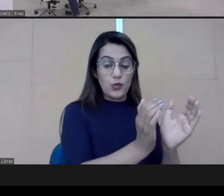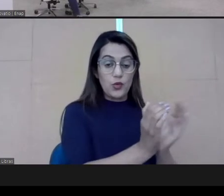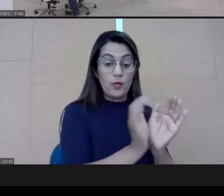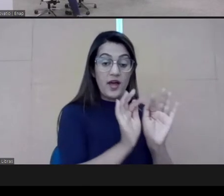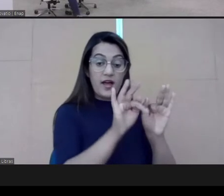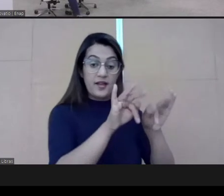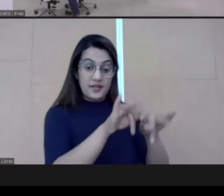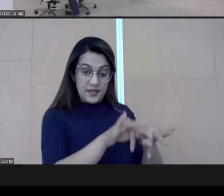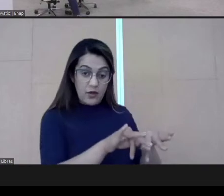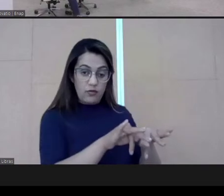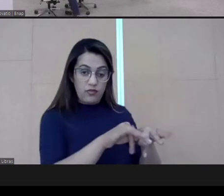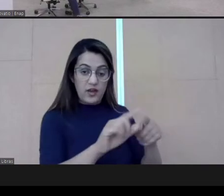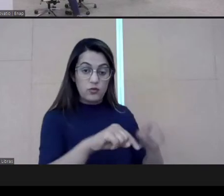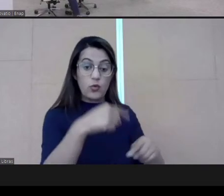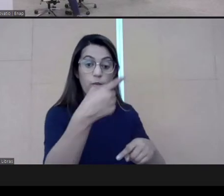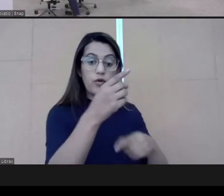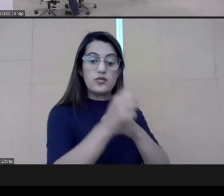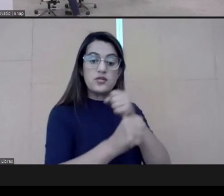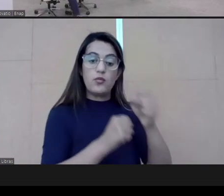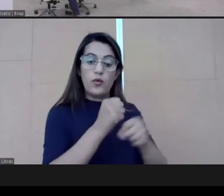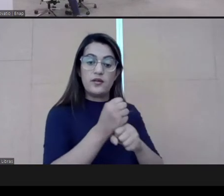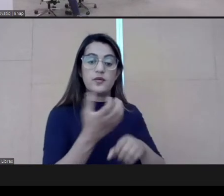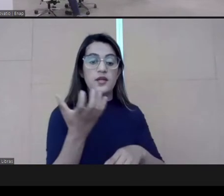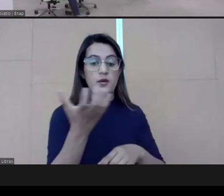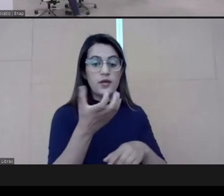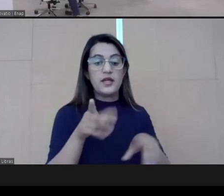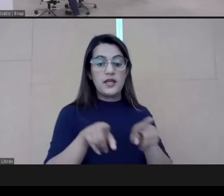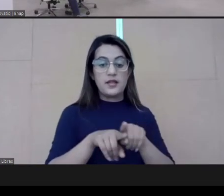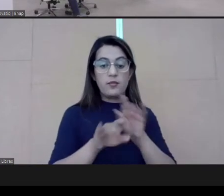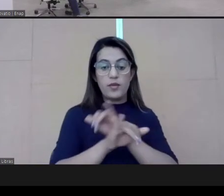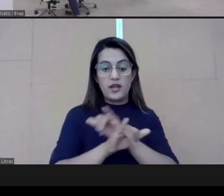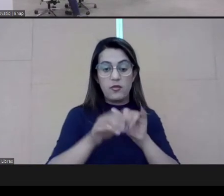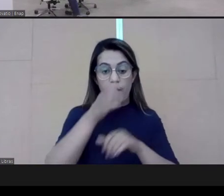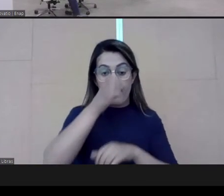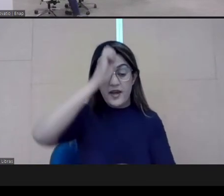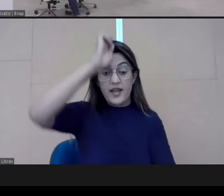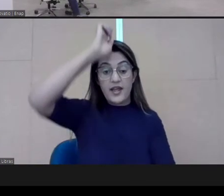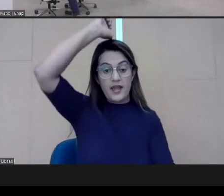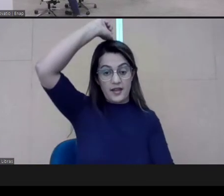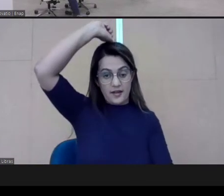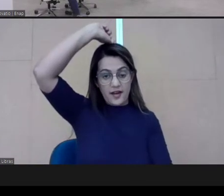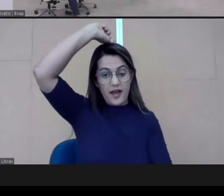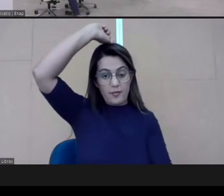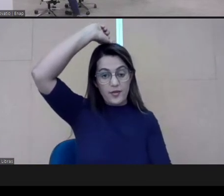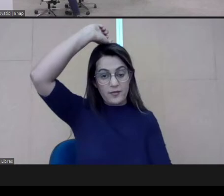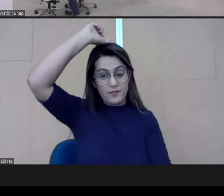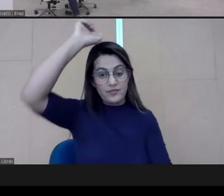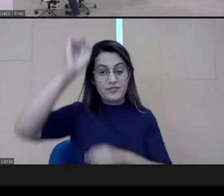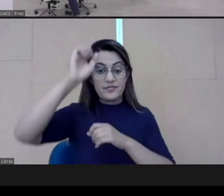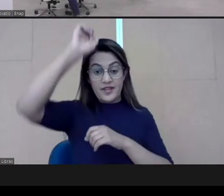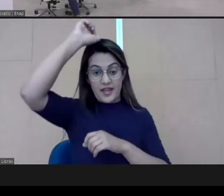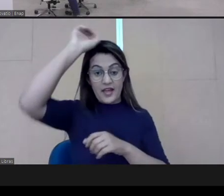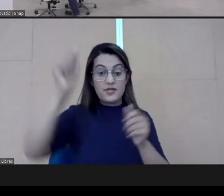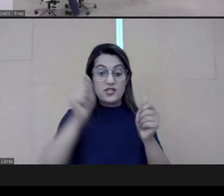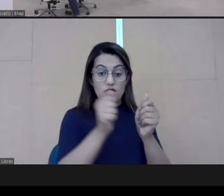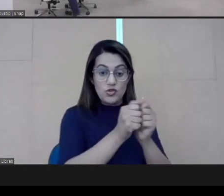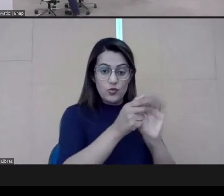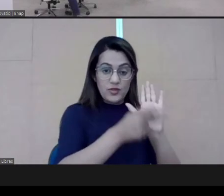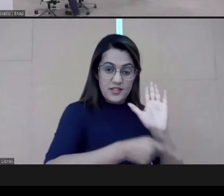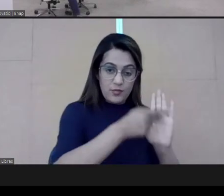wanted to come to Inapi to join this project right from the start so you can have access to that data right from the start.